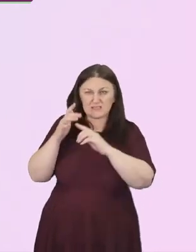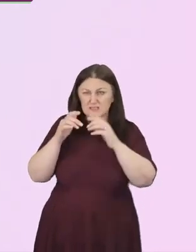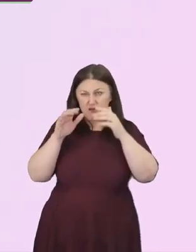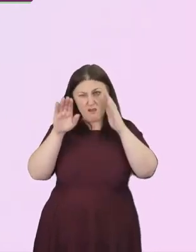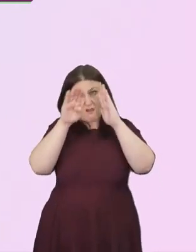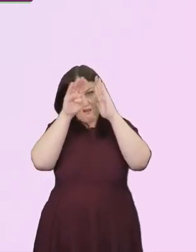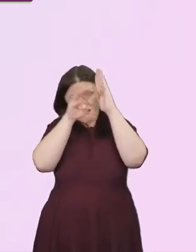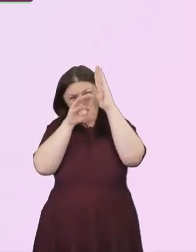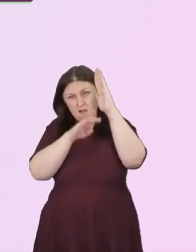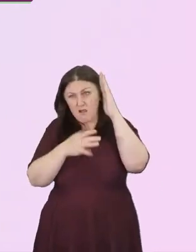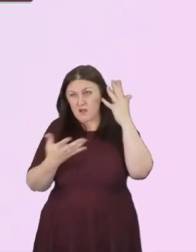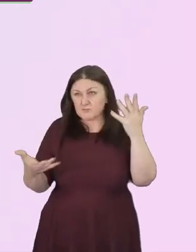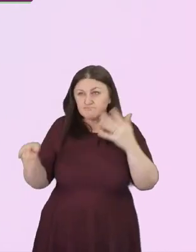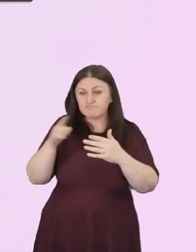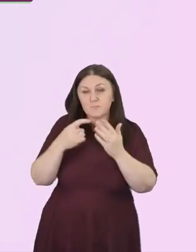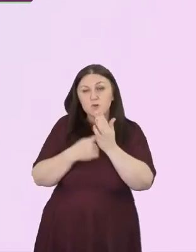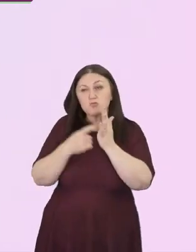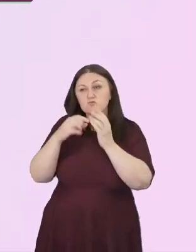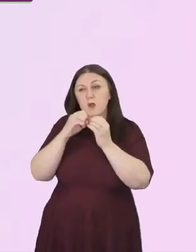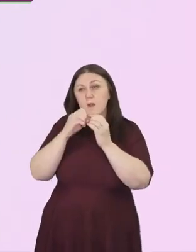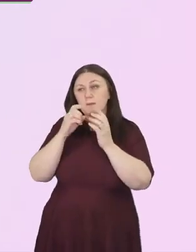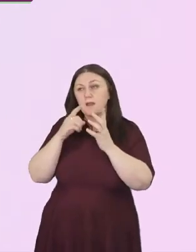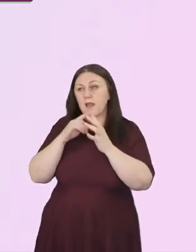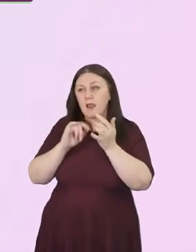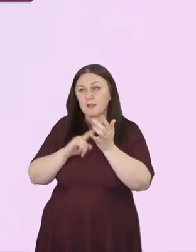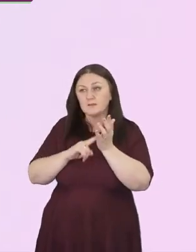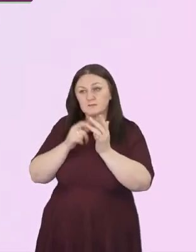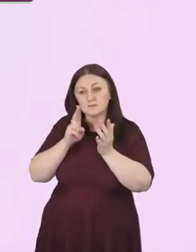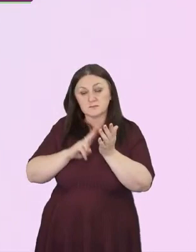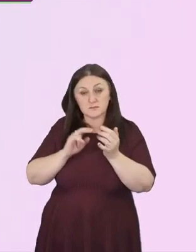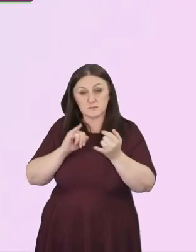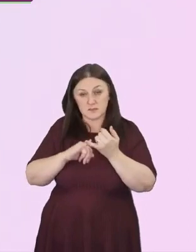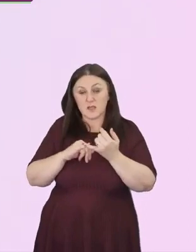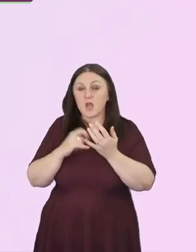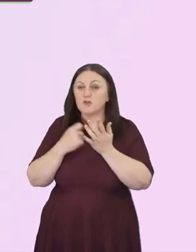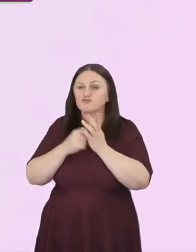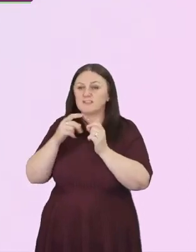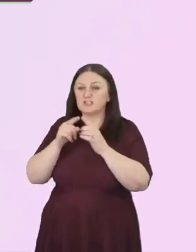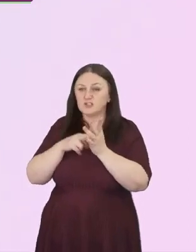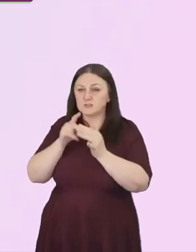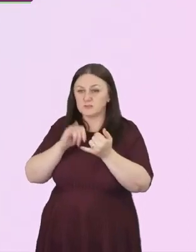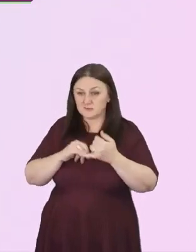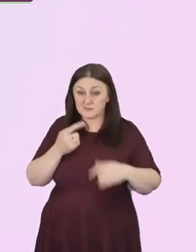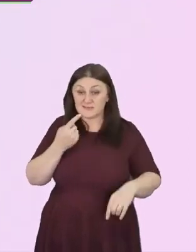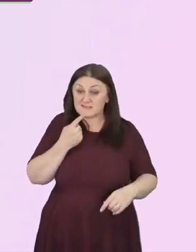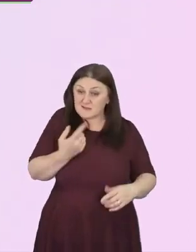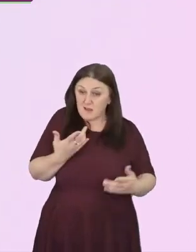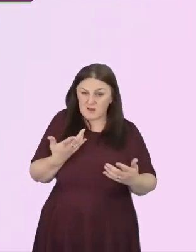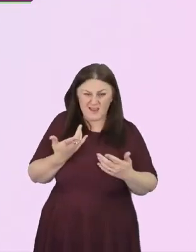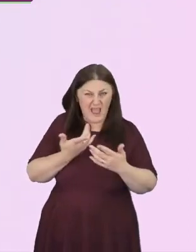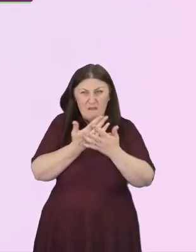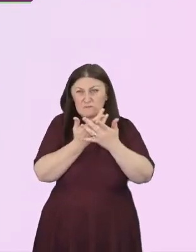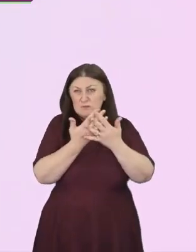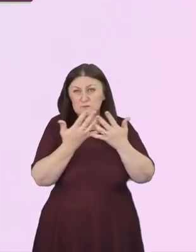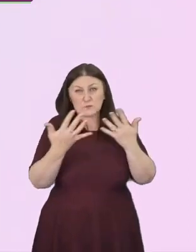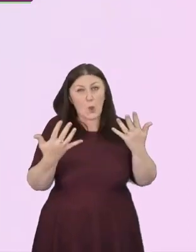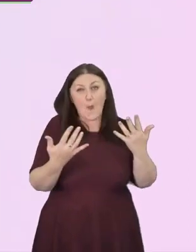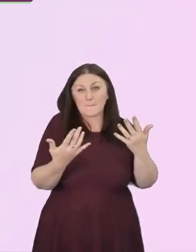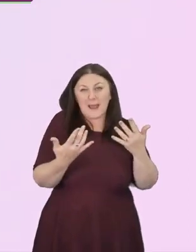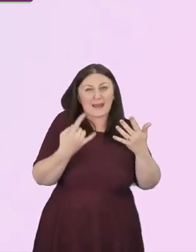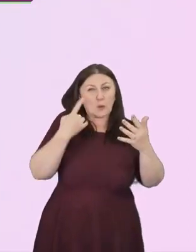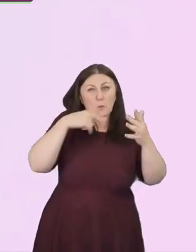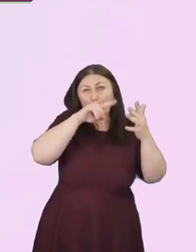Rob Ellis at Regions has described this as we have so many white and not rainbowed